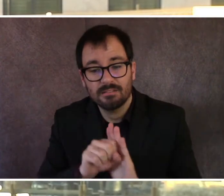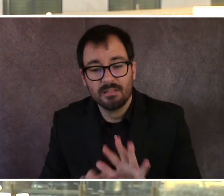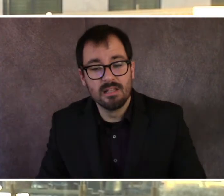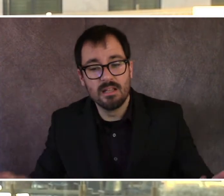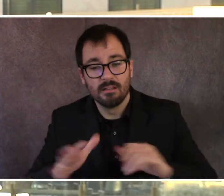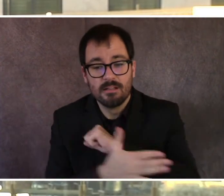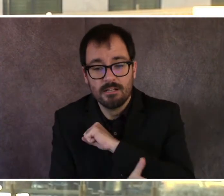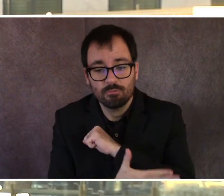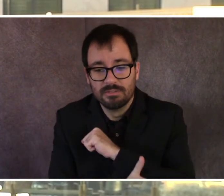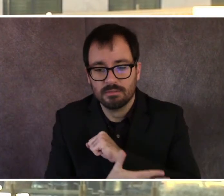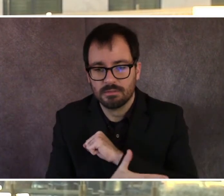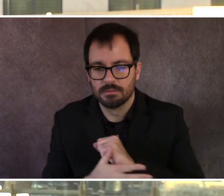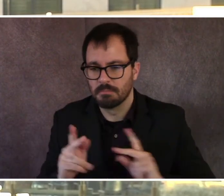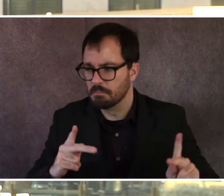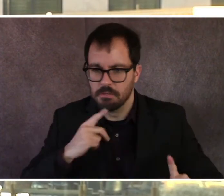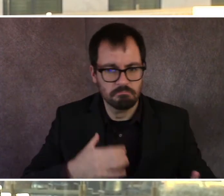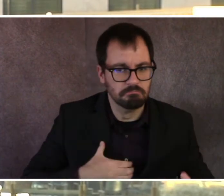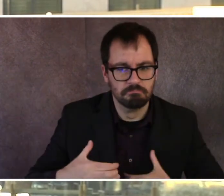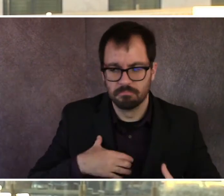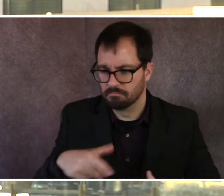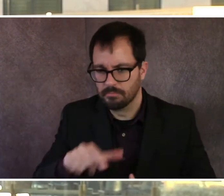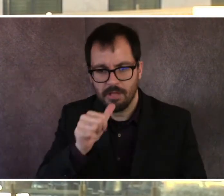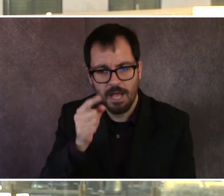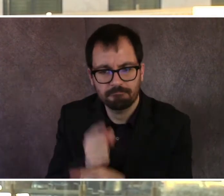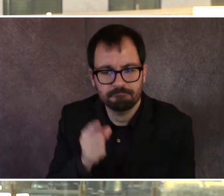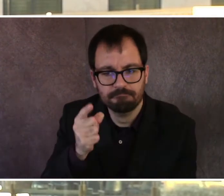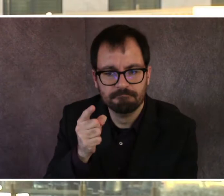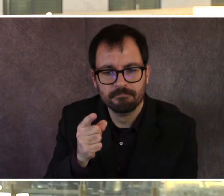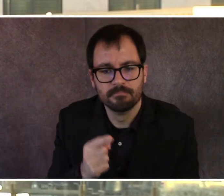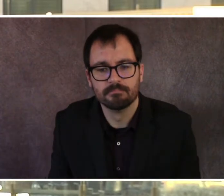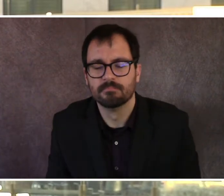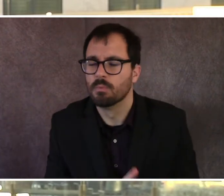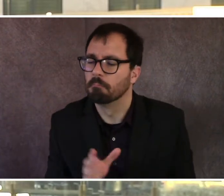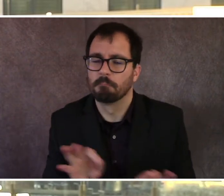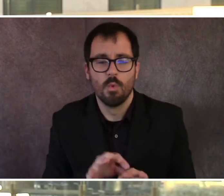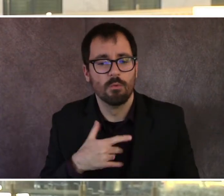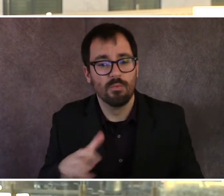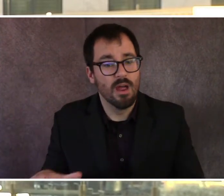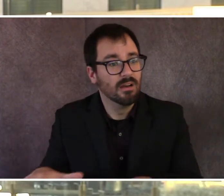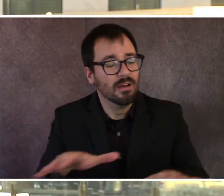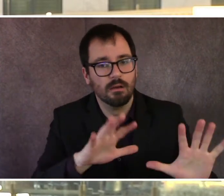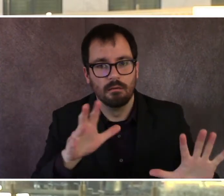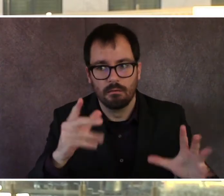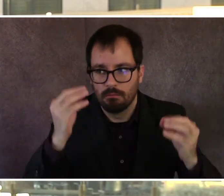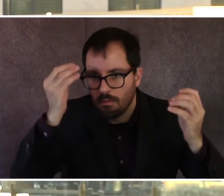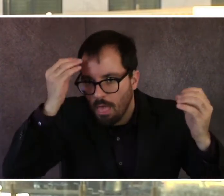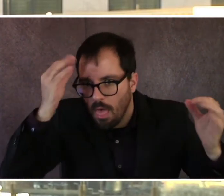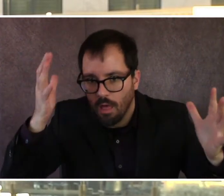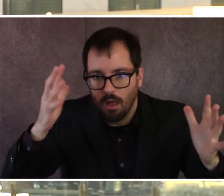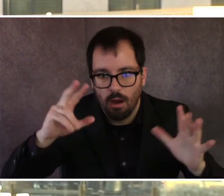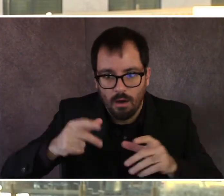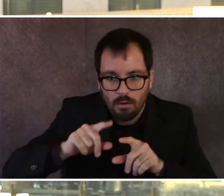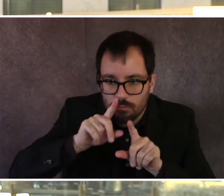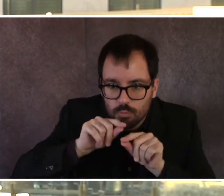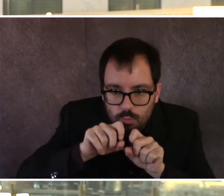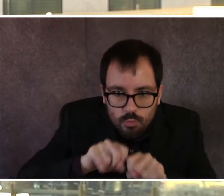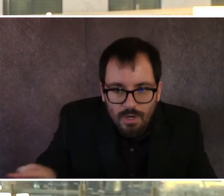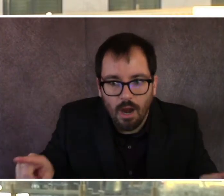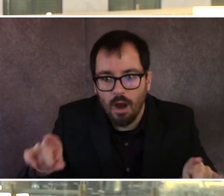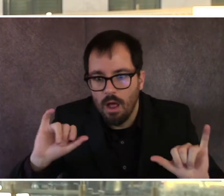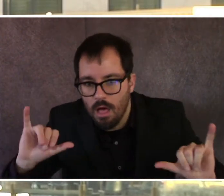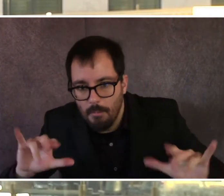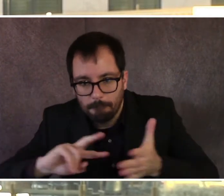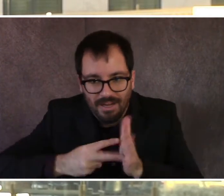accurate claims, um, and what I want people to do right now is let's not get caught up in tweets. Let's,